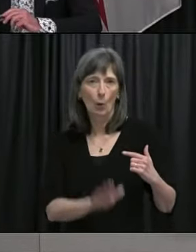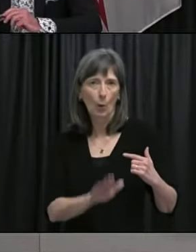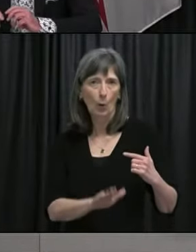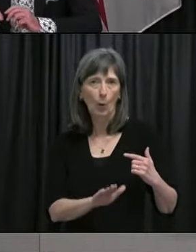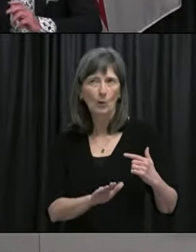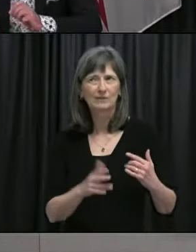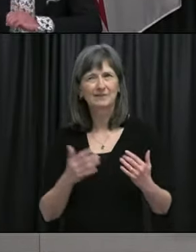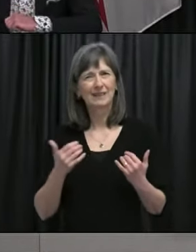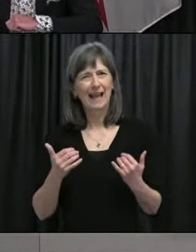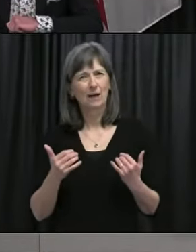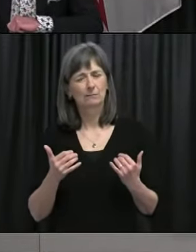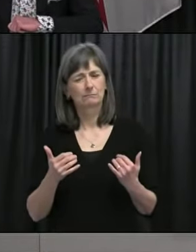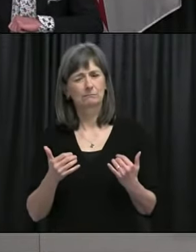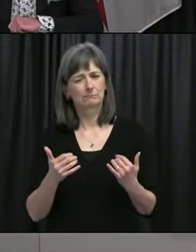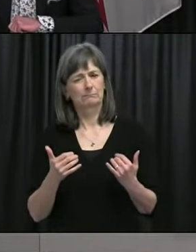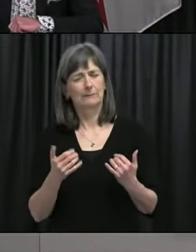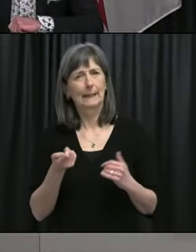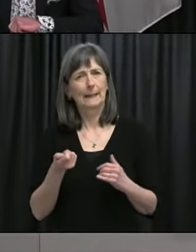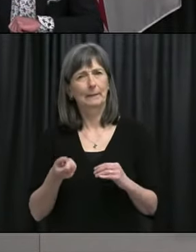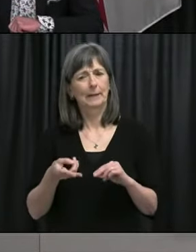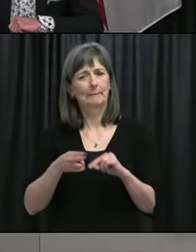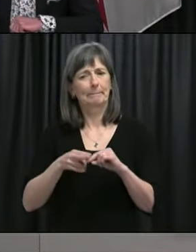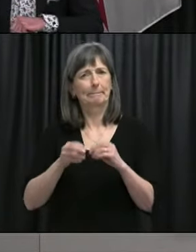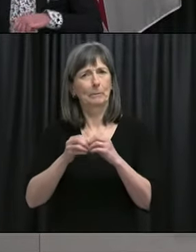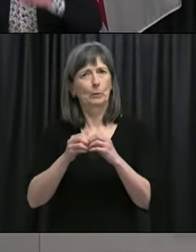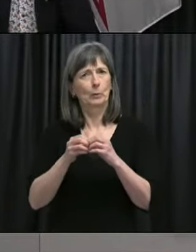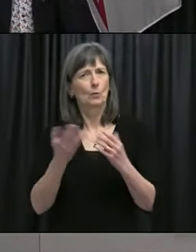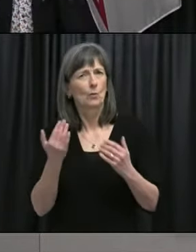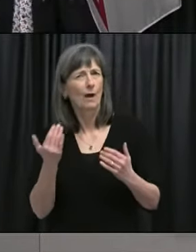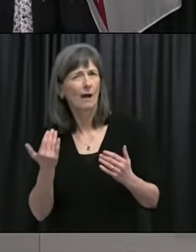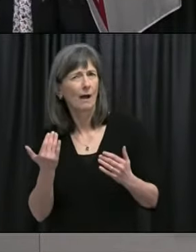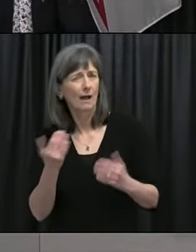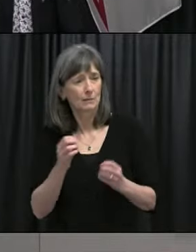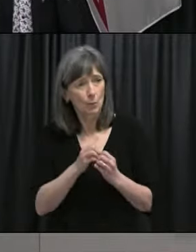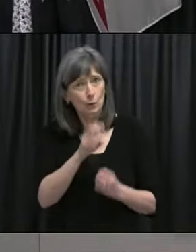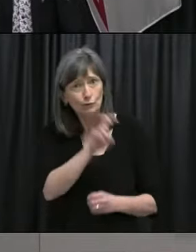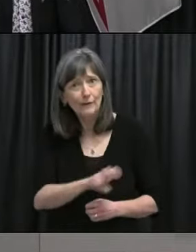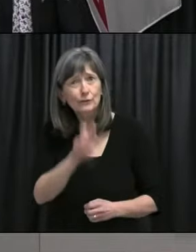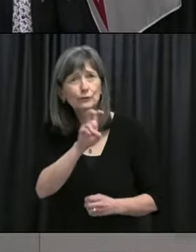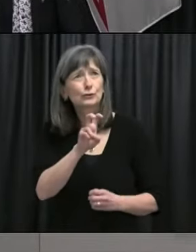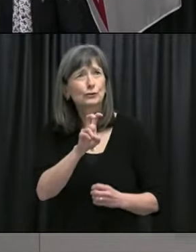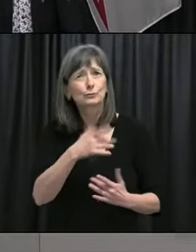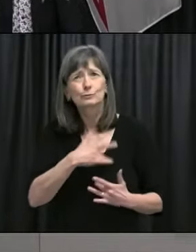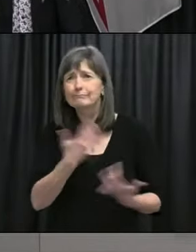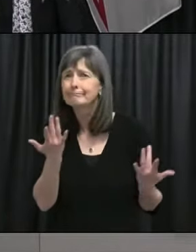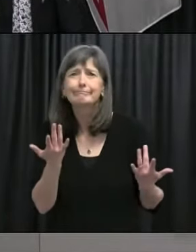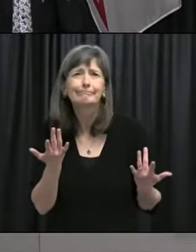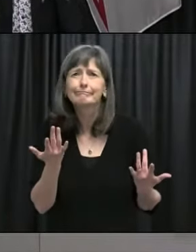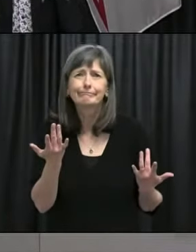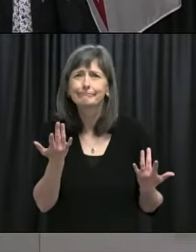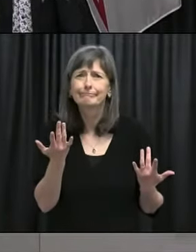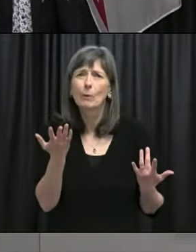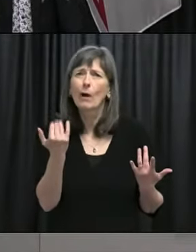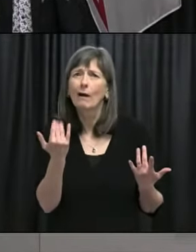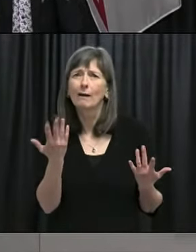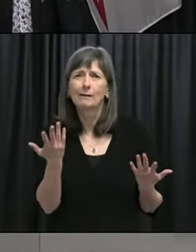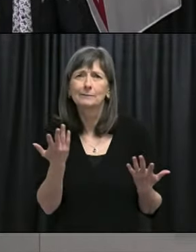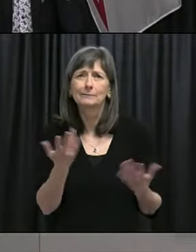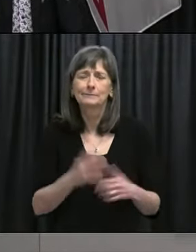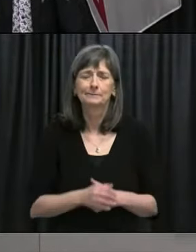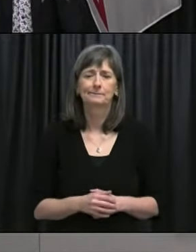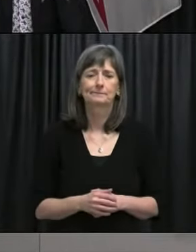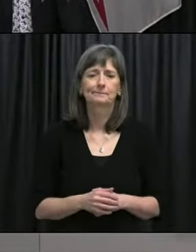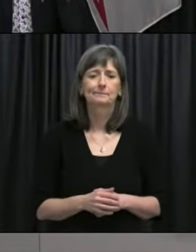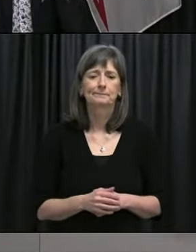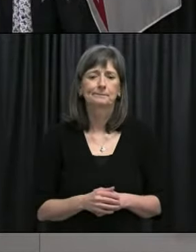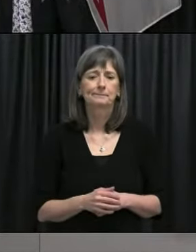our caseload right now? Like, do we have more travelers coming in or are we kind of a window into the higher numbers in transmission in the rest of the country?